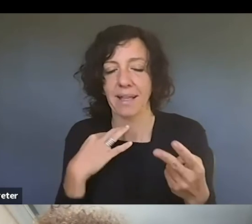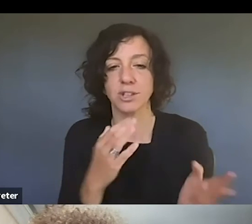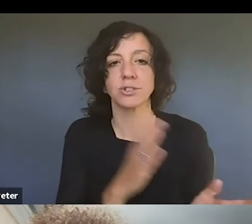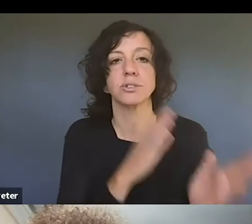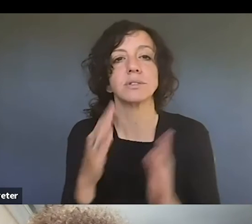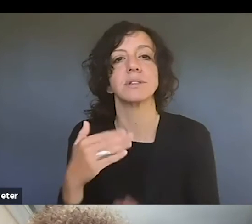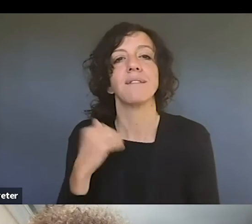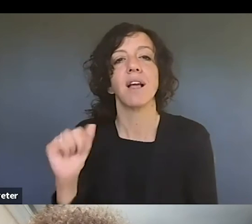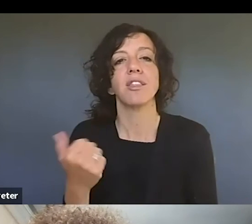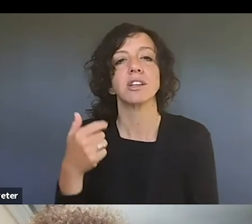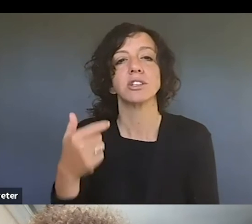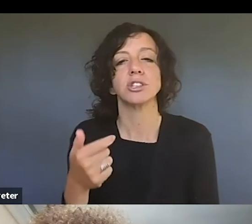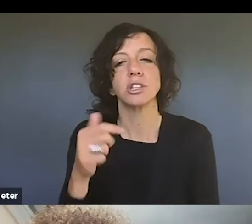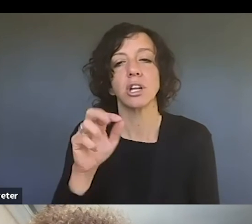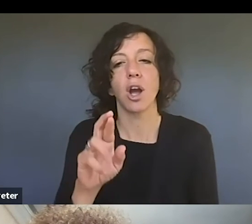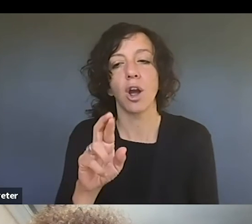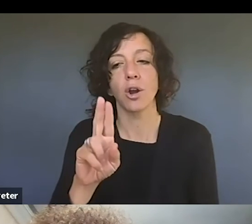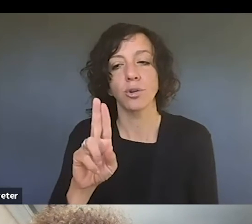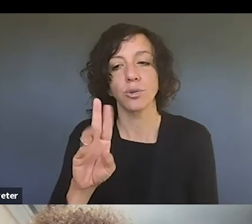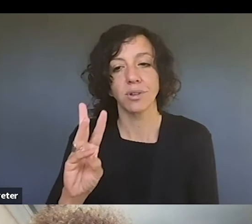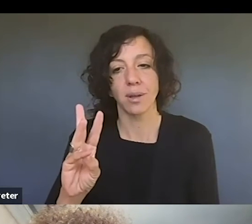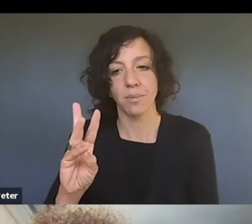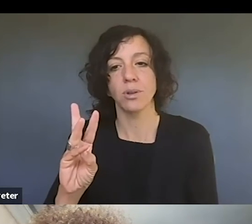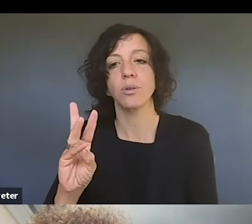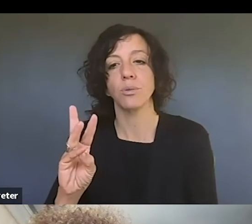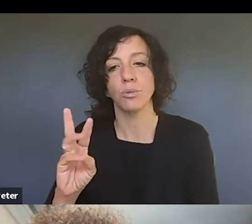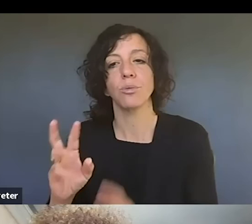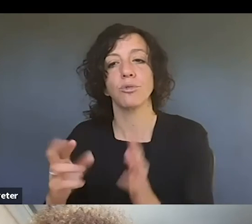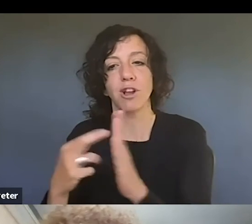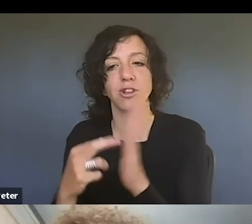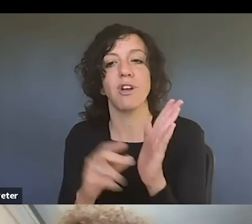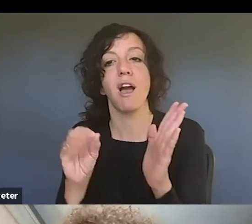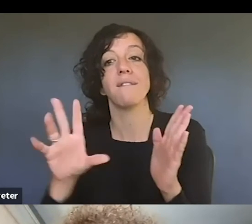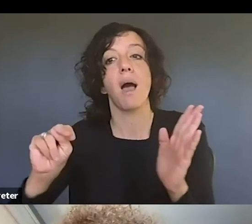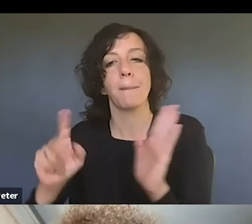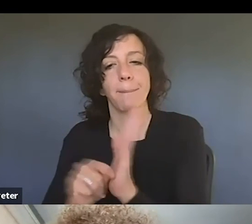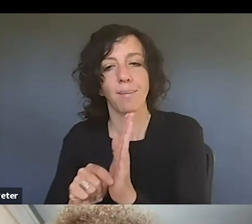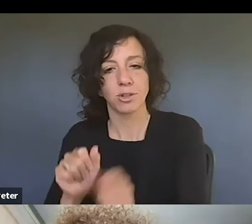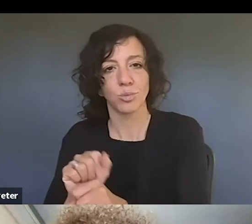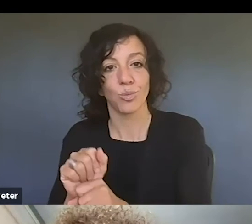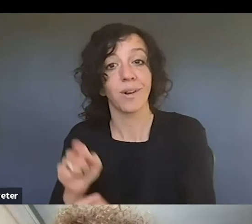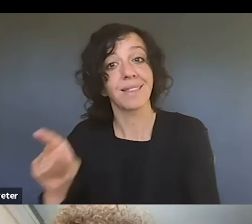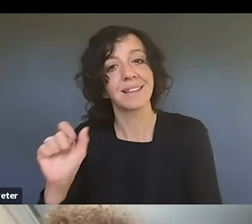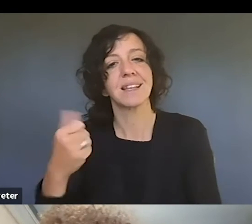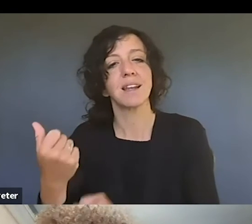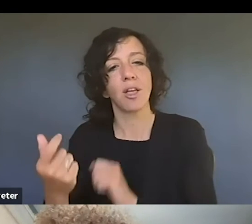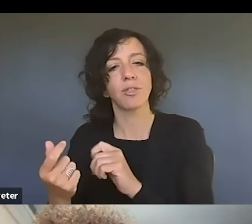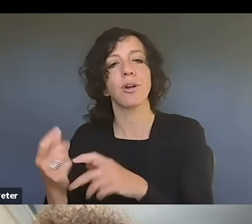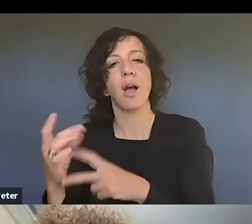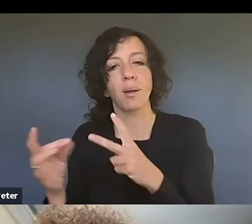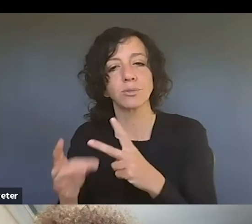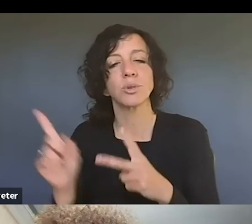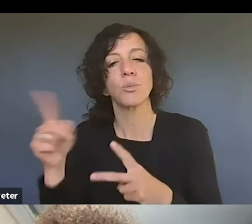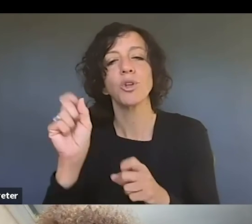R U W group registration of unpublished works. That's another option where you can register up to 10 works with a single